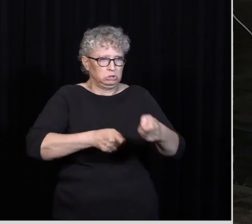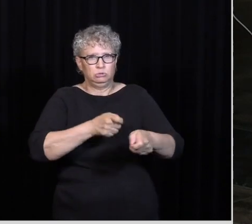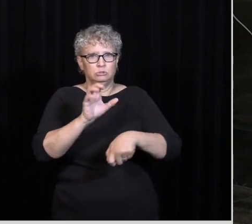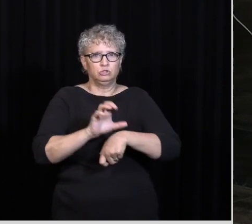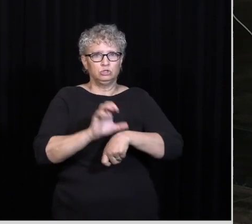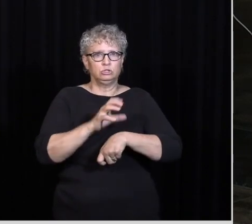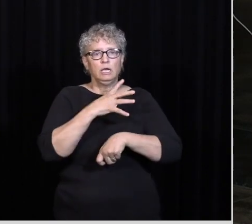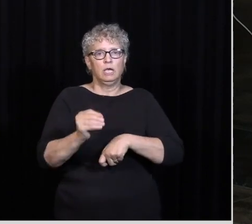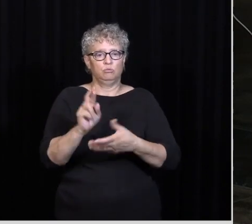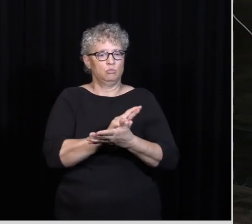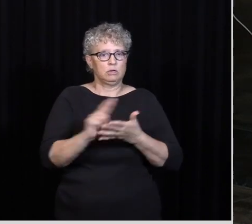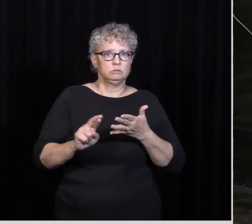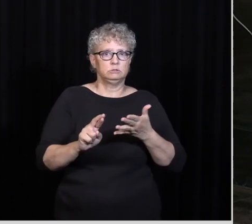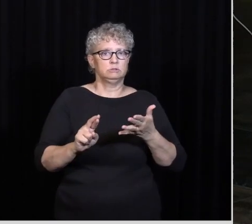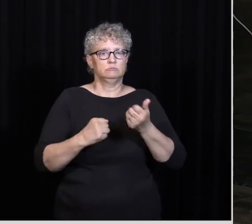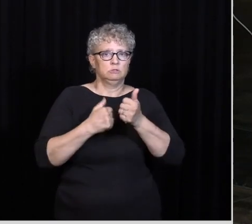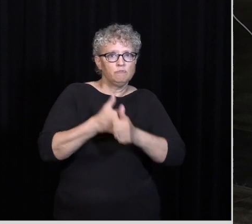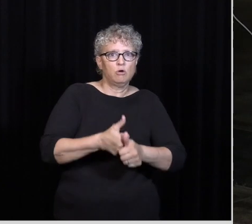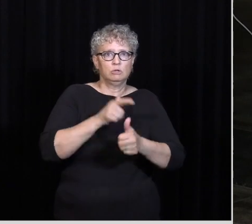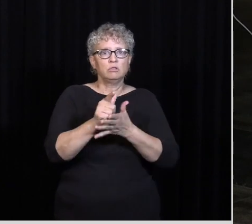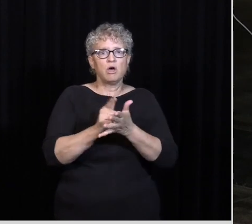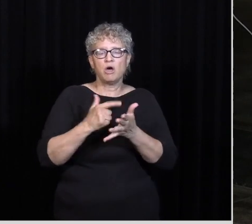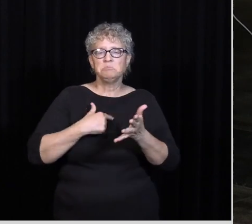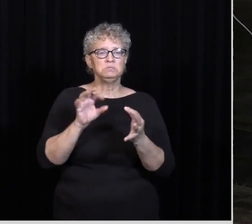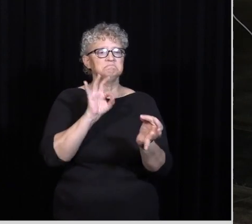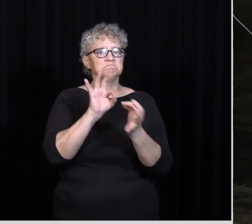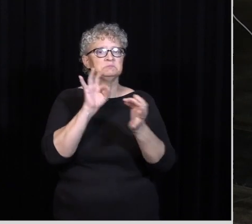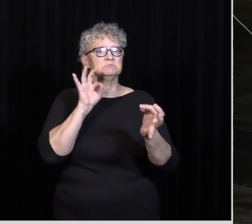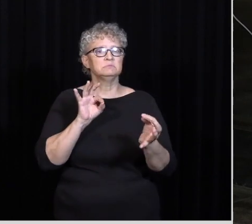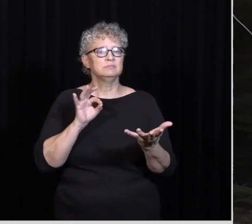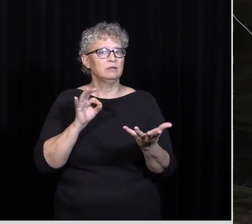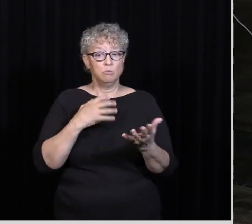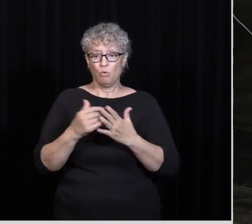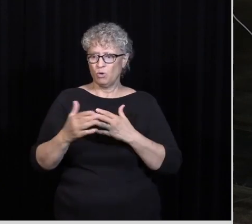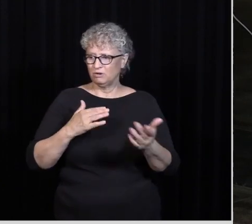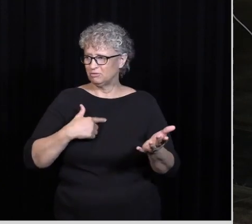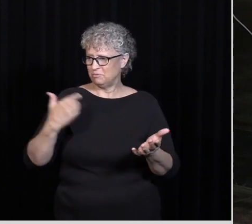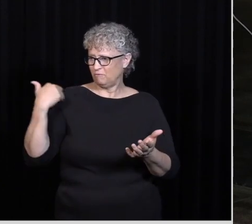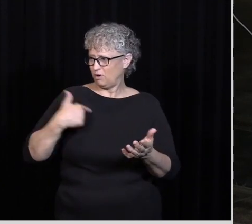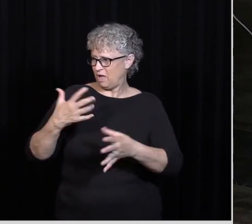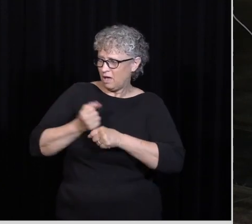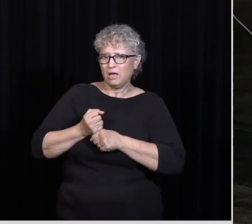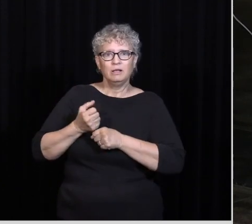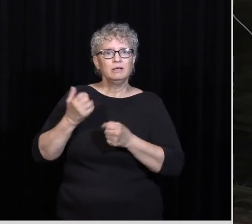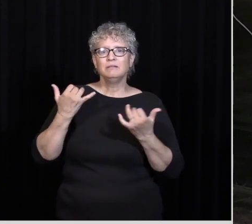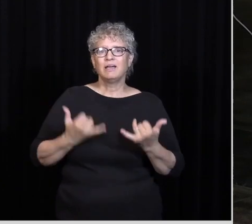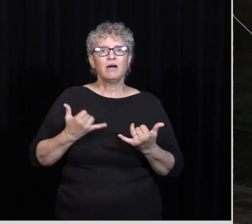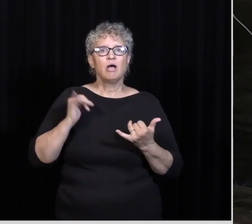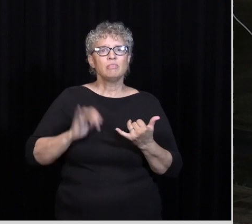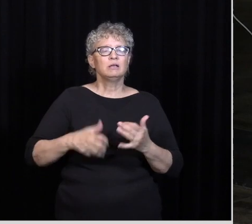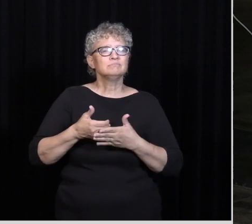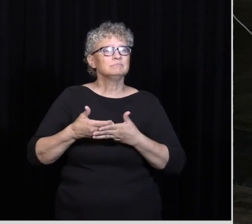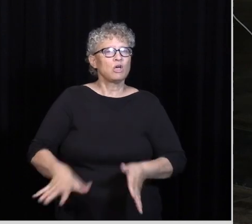As to righteousness Under the law Blameless But whatever gain I had I counted As loss